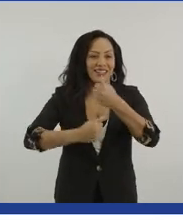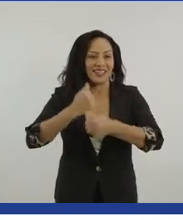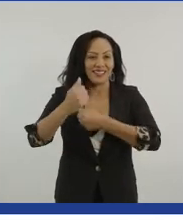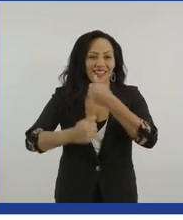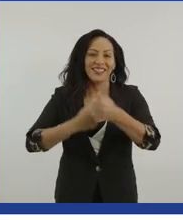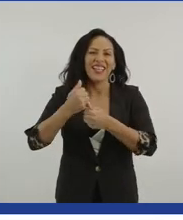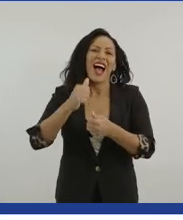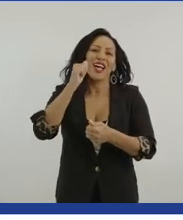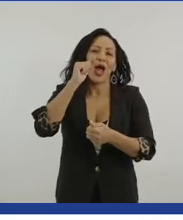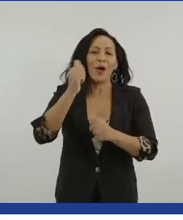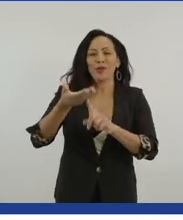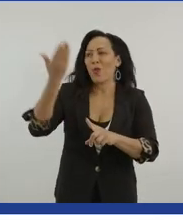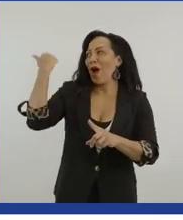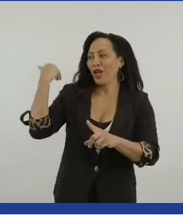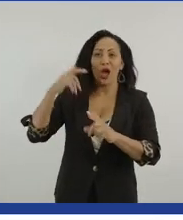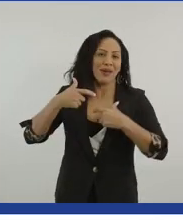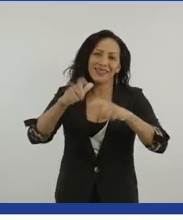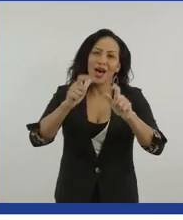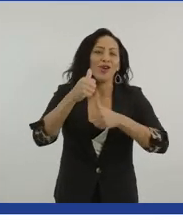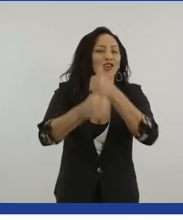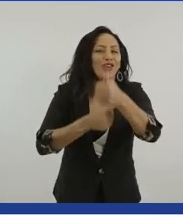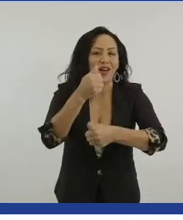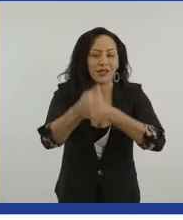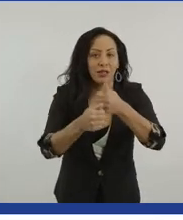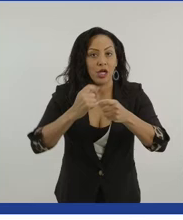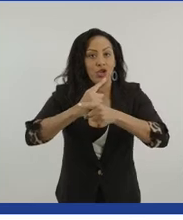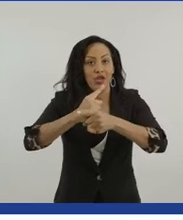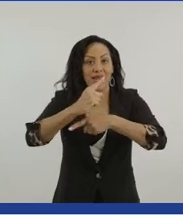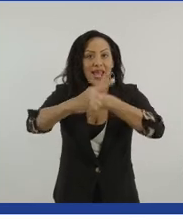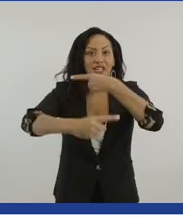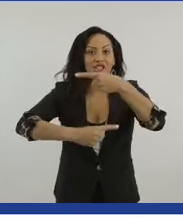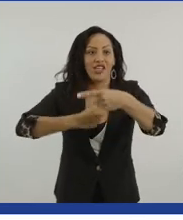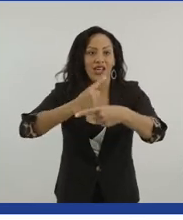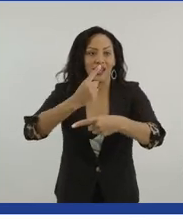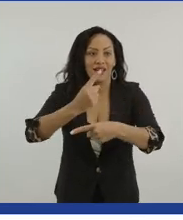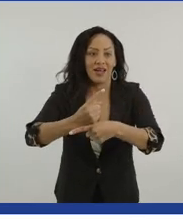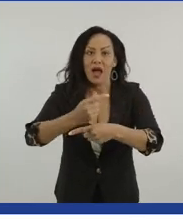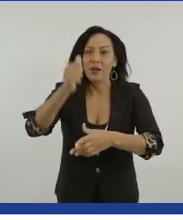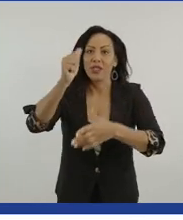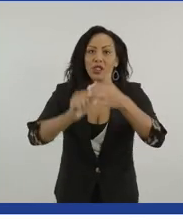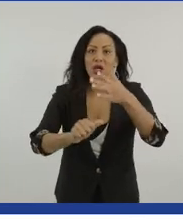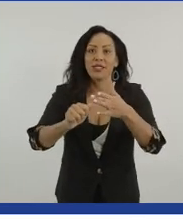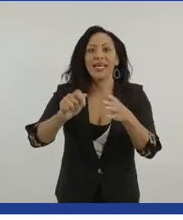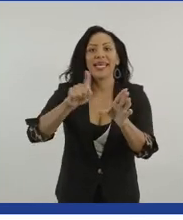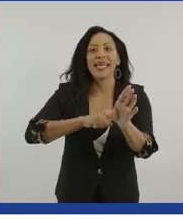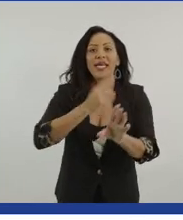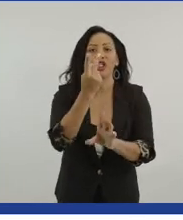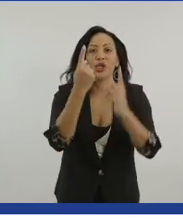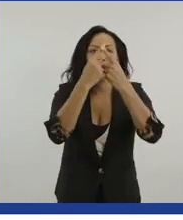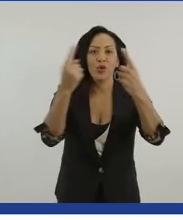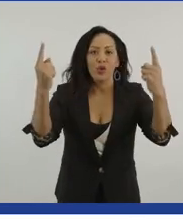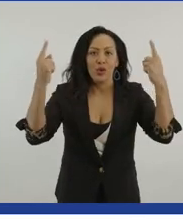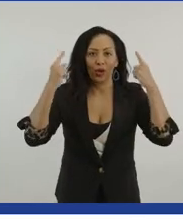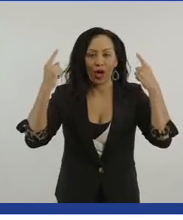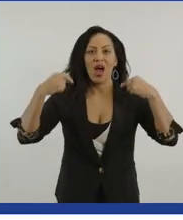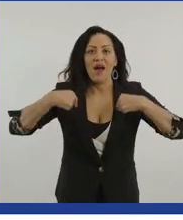congratulations still. Um, next year, you know, cause I'm starting year two of university. After returning after 15 years